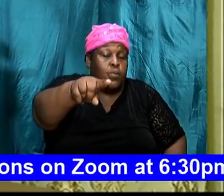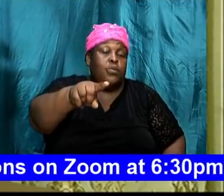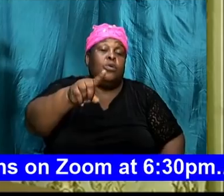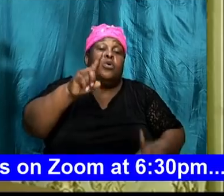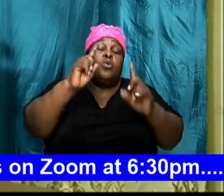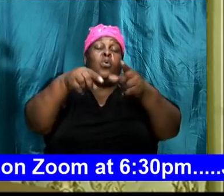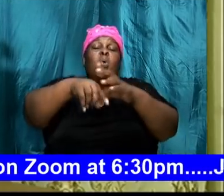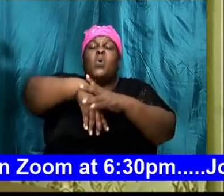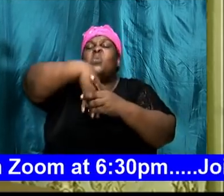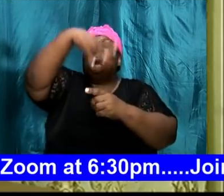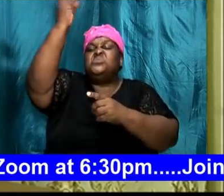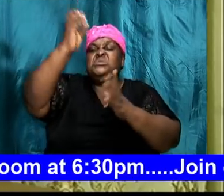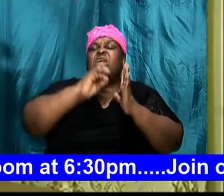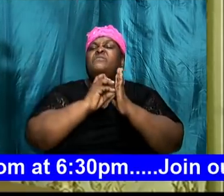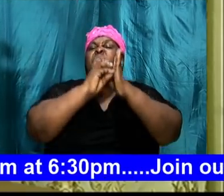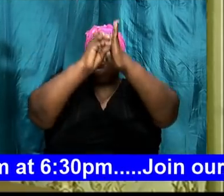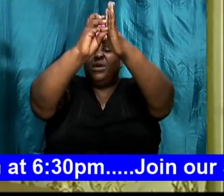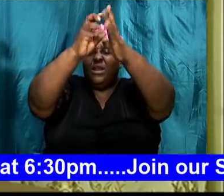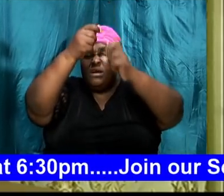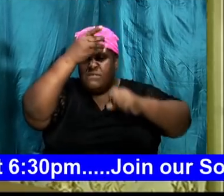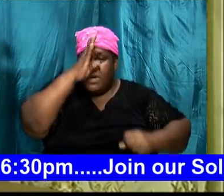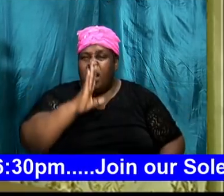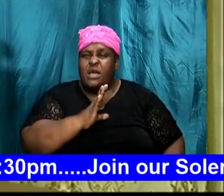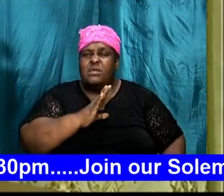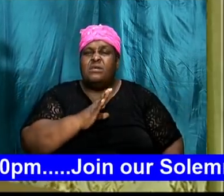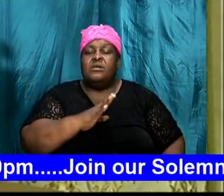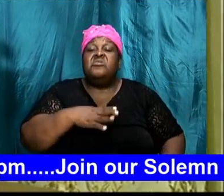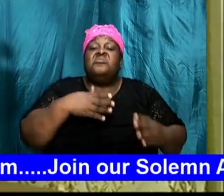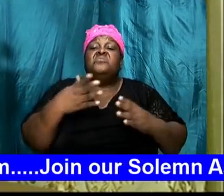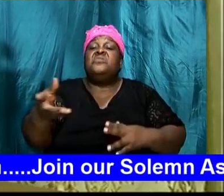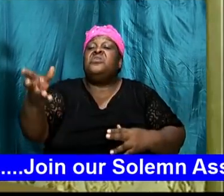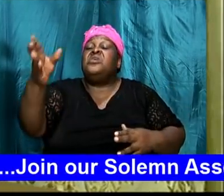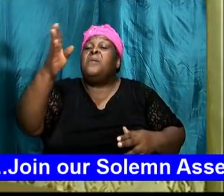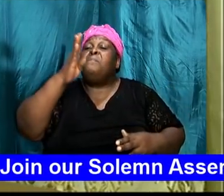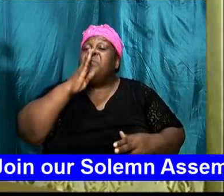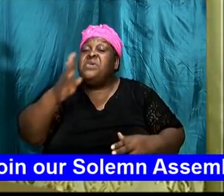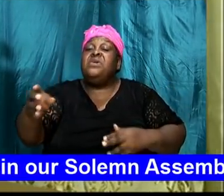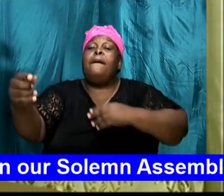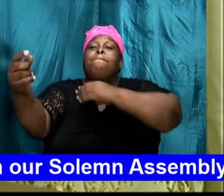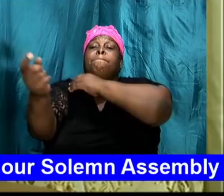the will of God there will be consequences